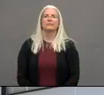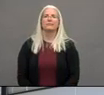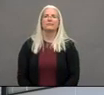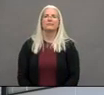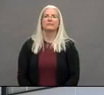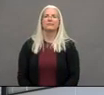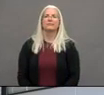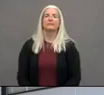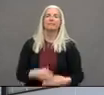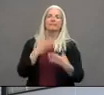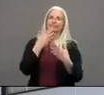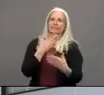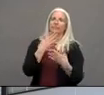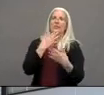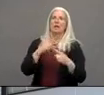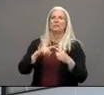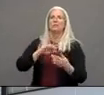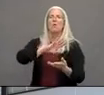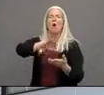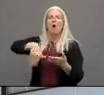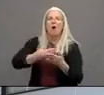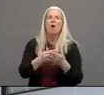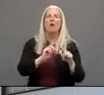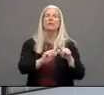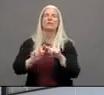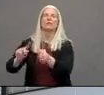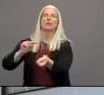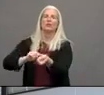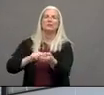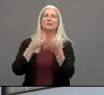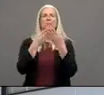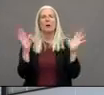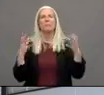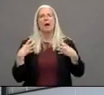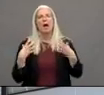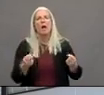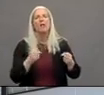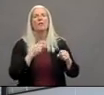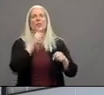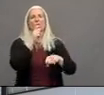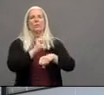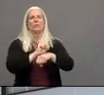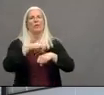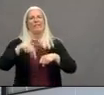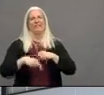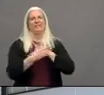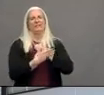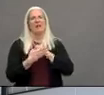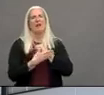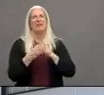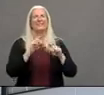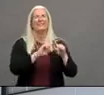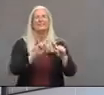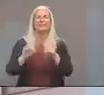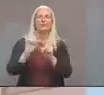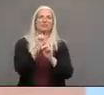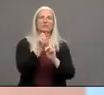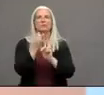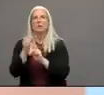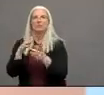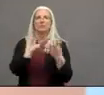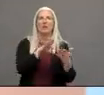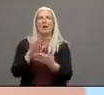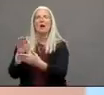public health nurses all our nurses that are working in the county in all sorts of settings you truly are part of the first response